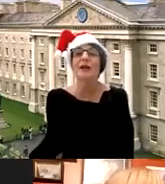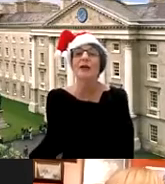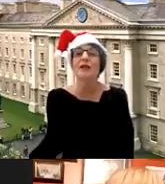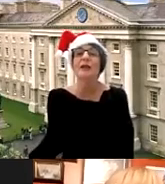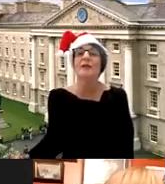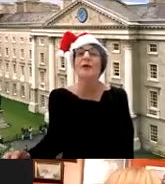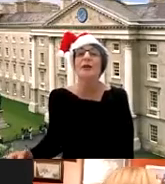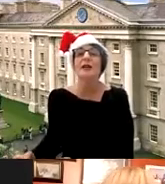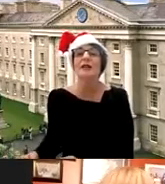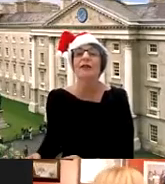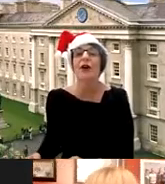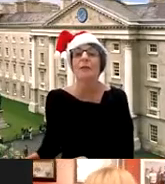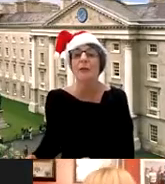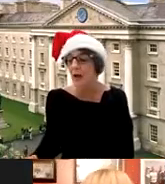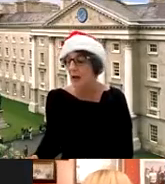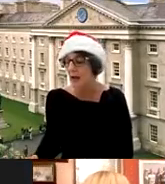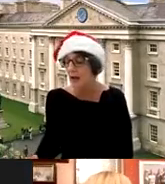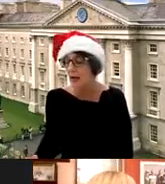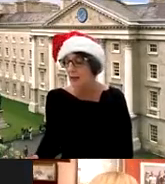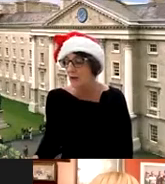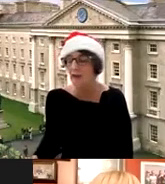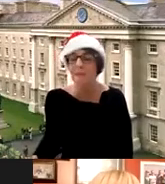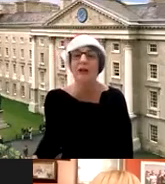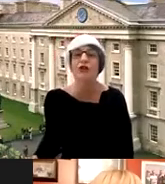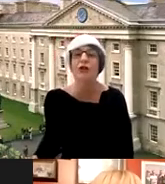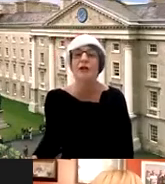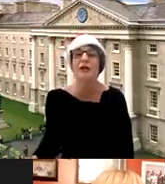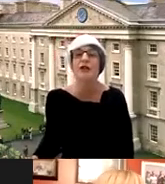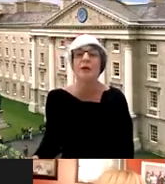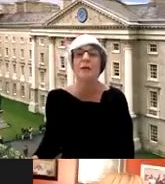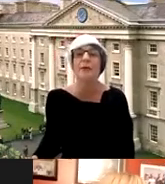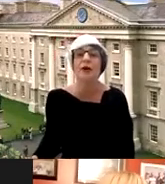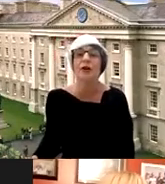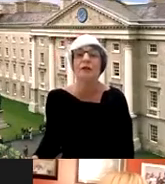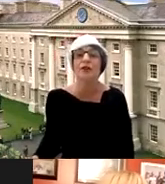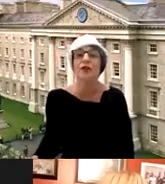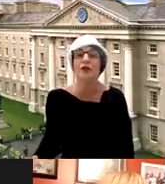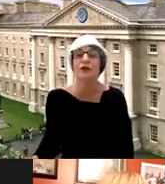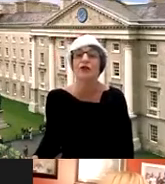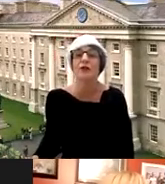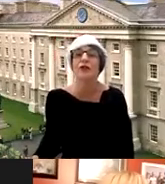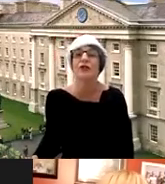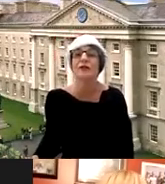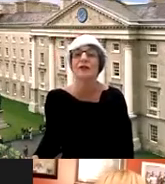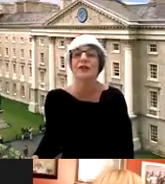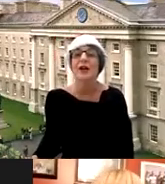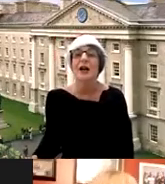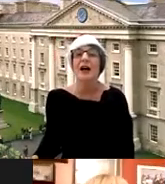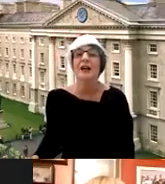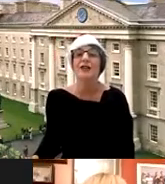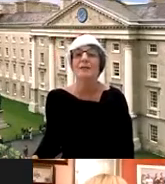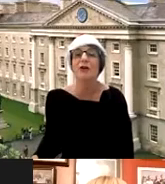to mary lucy mary is from a service manager in the dublin part of the doors of charity service